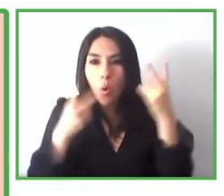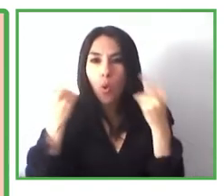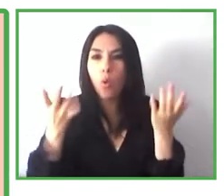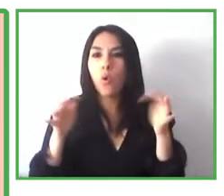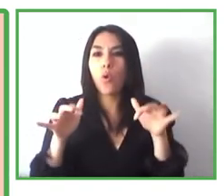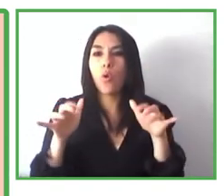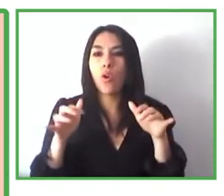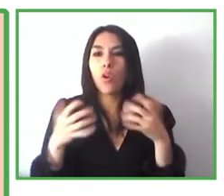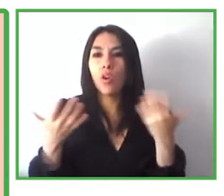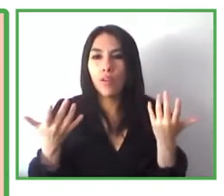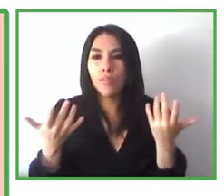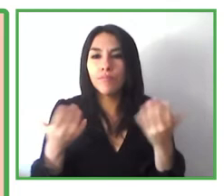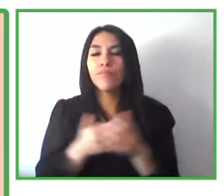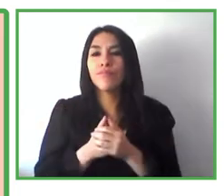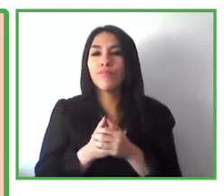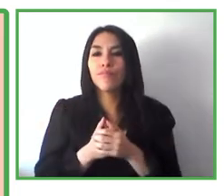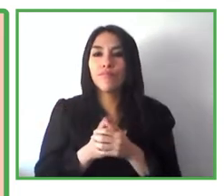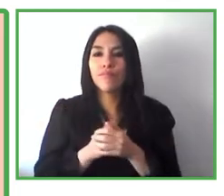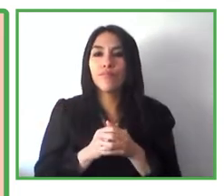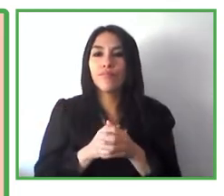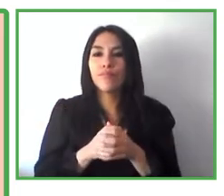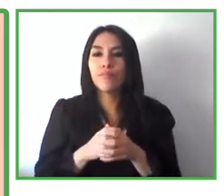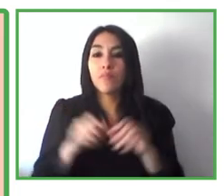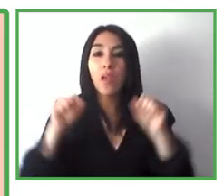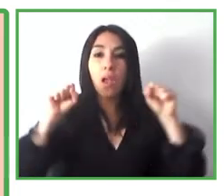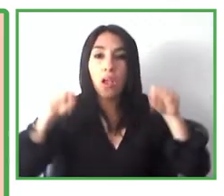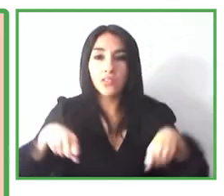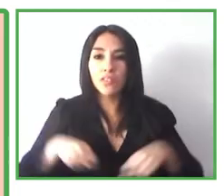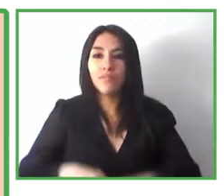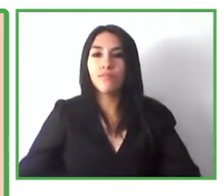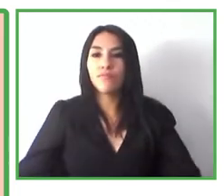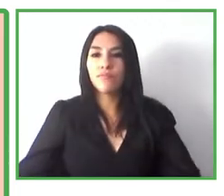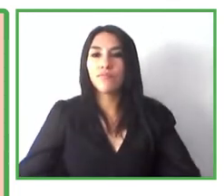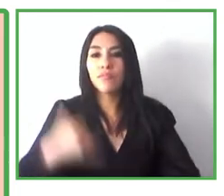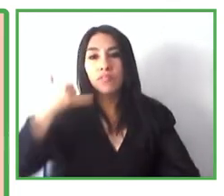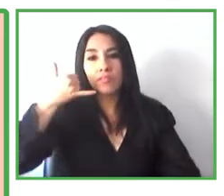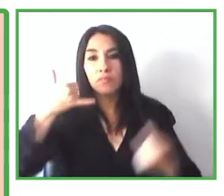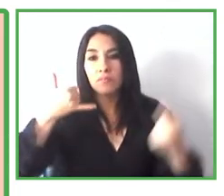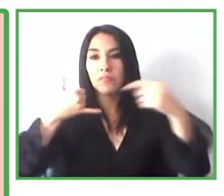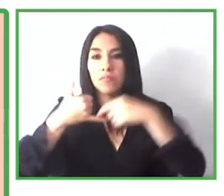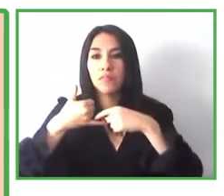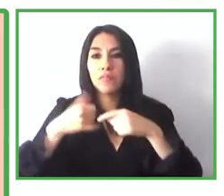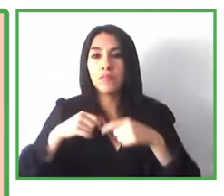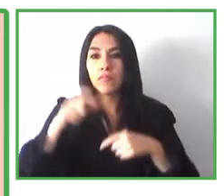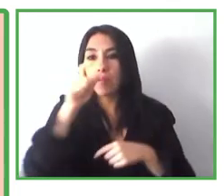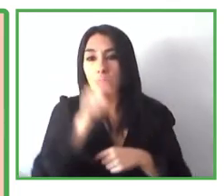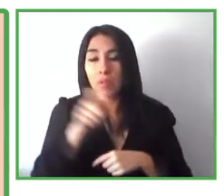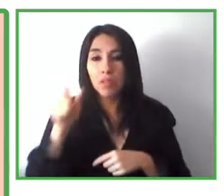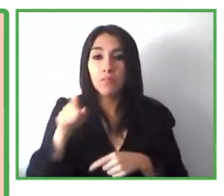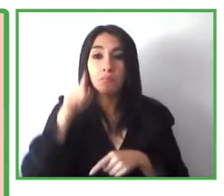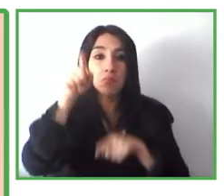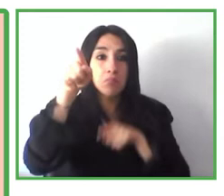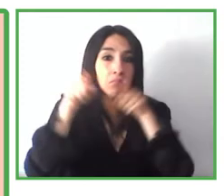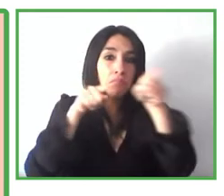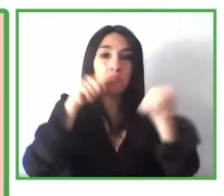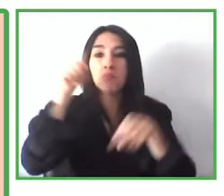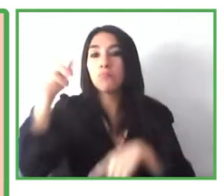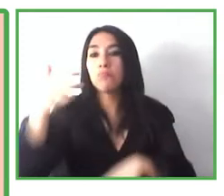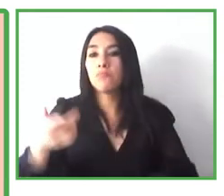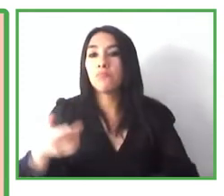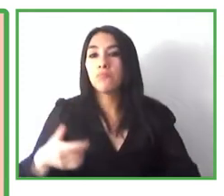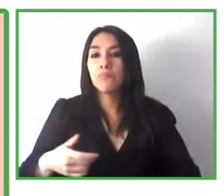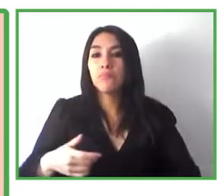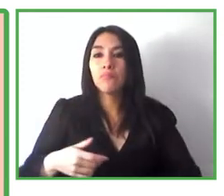sensors, so sensors that allow us to sort of characterize the